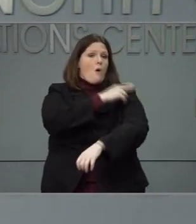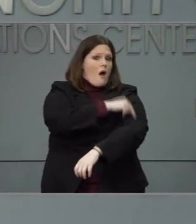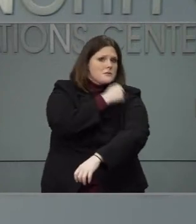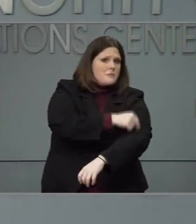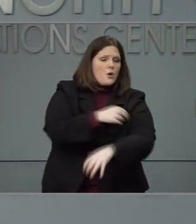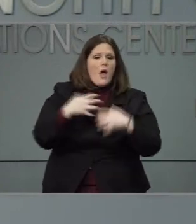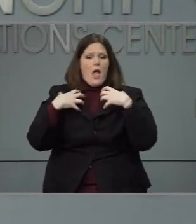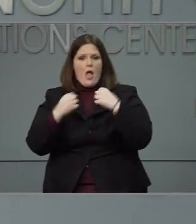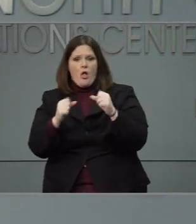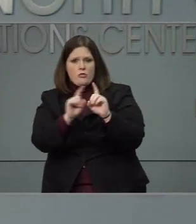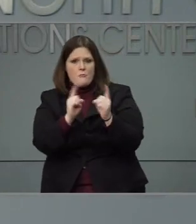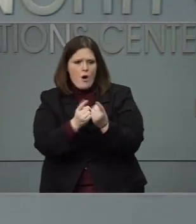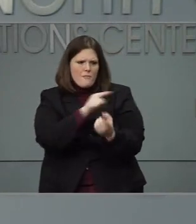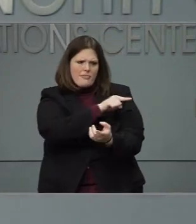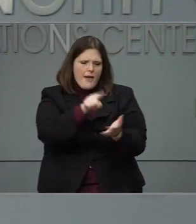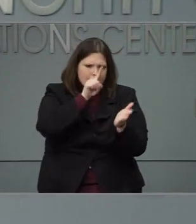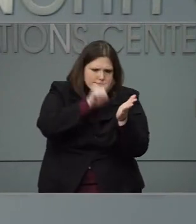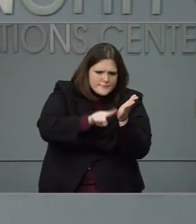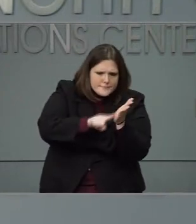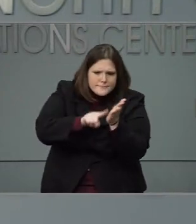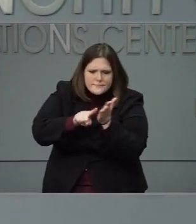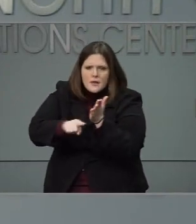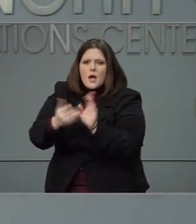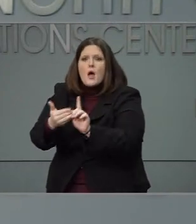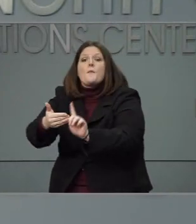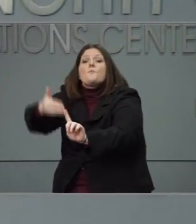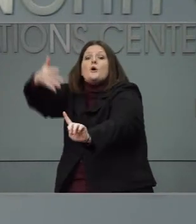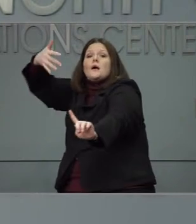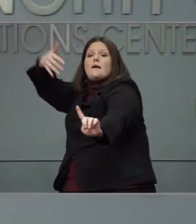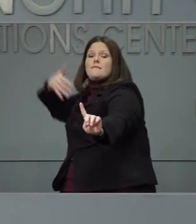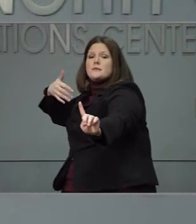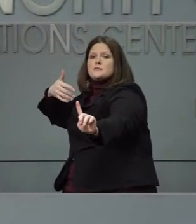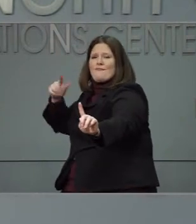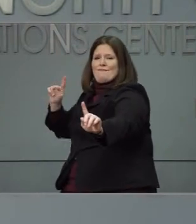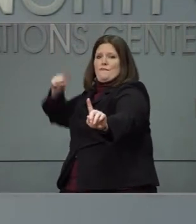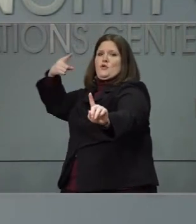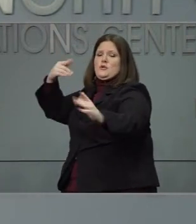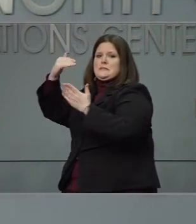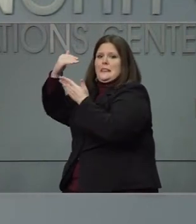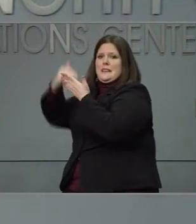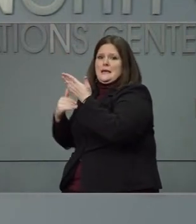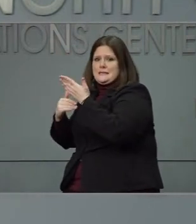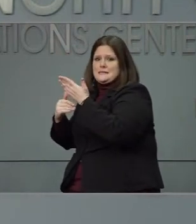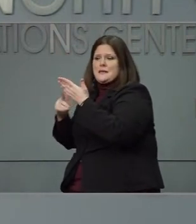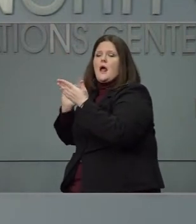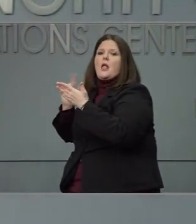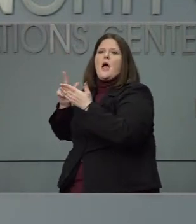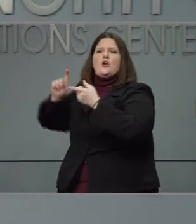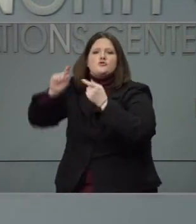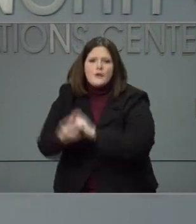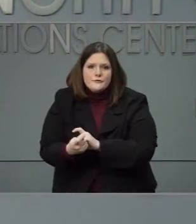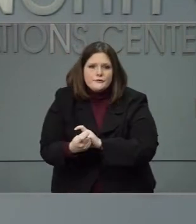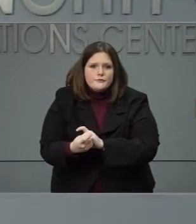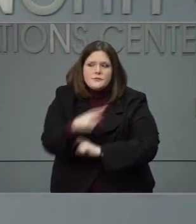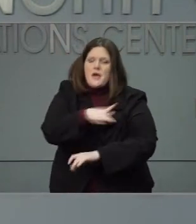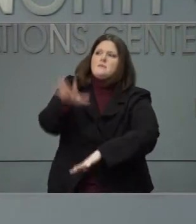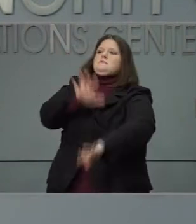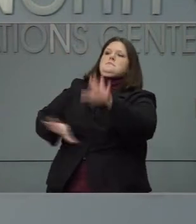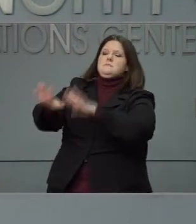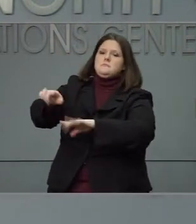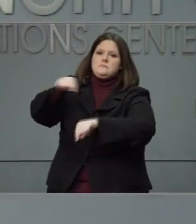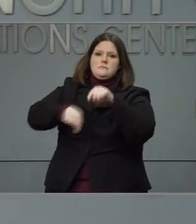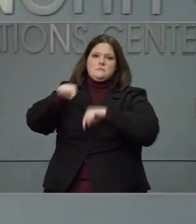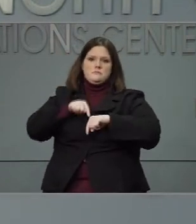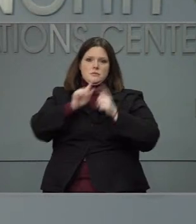spent time studying the previous priority list that was later changed. So I think everybody